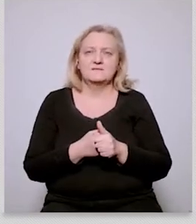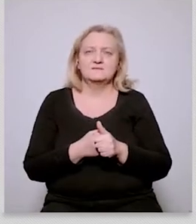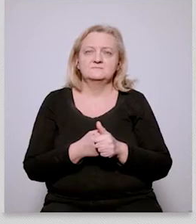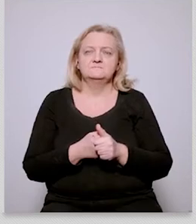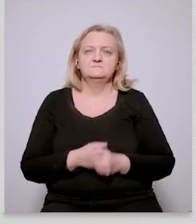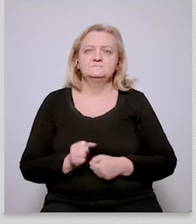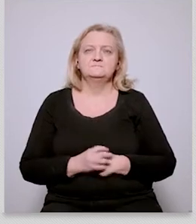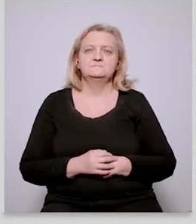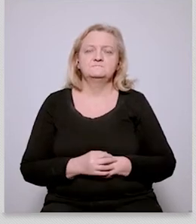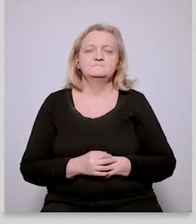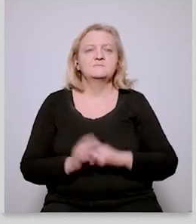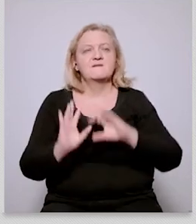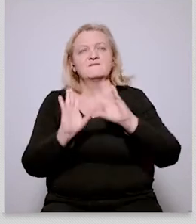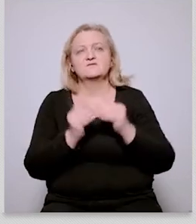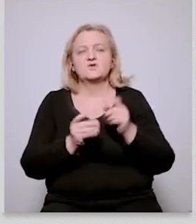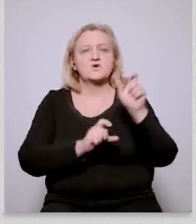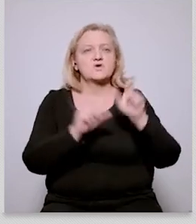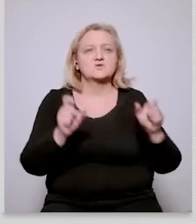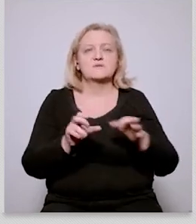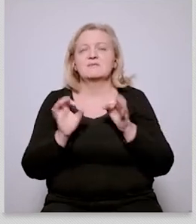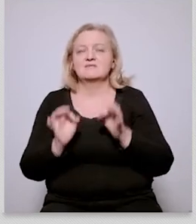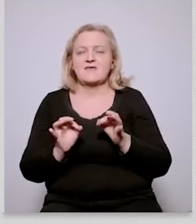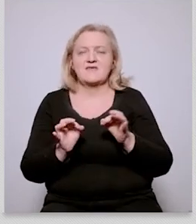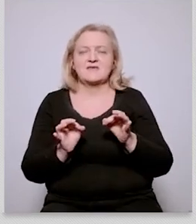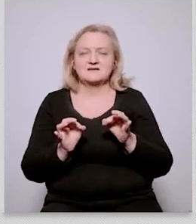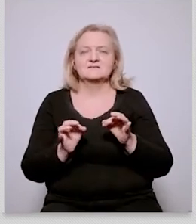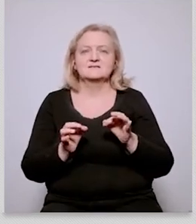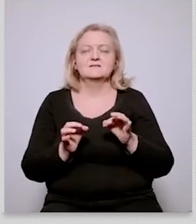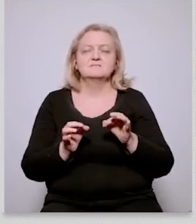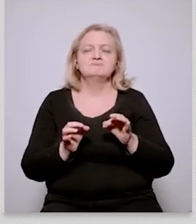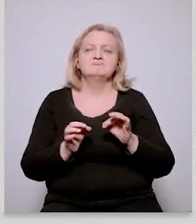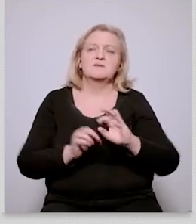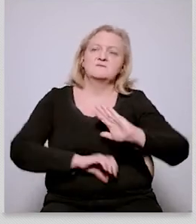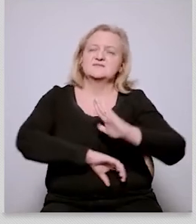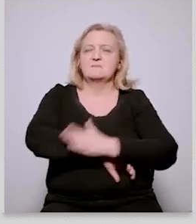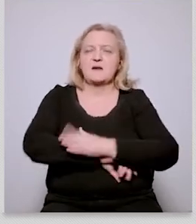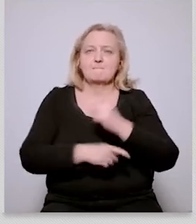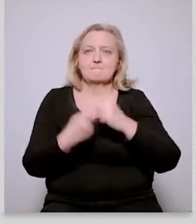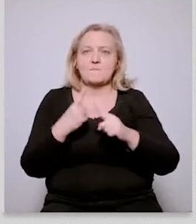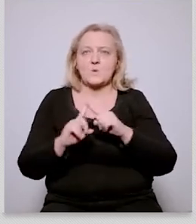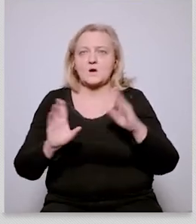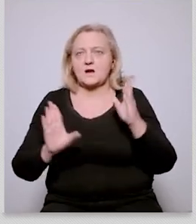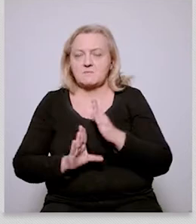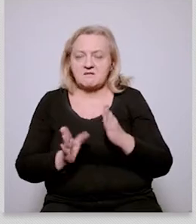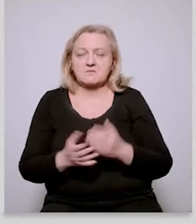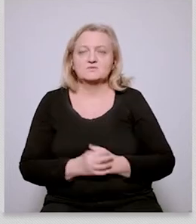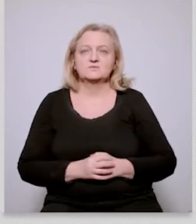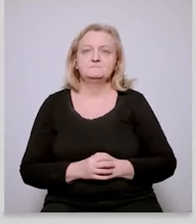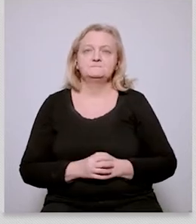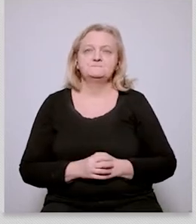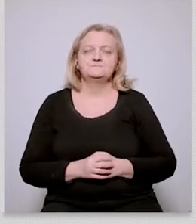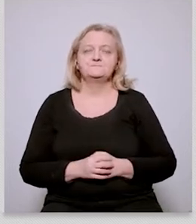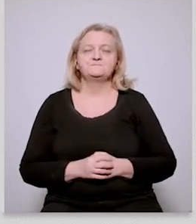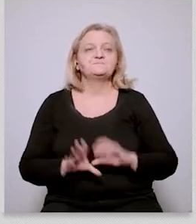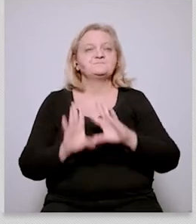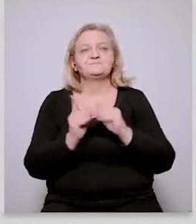policy that everyone was worried about climate that climate was everybody's number one um preoccupation we